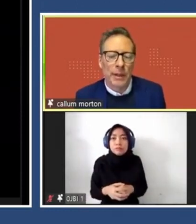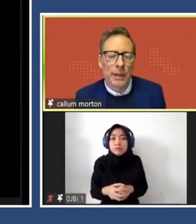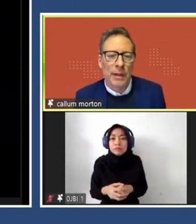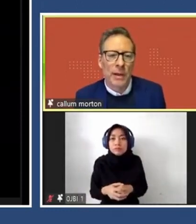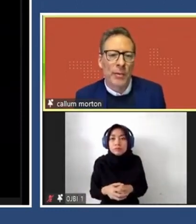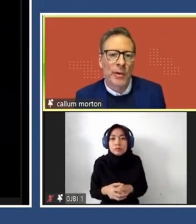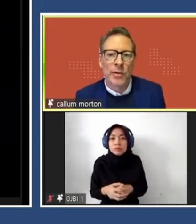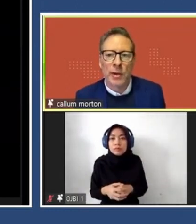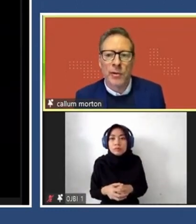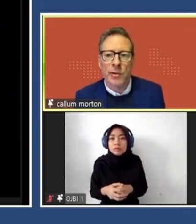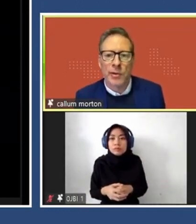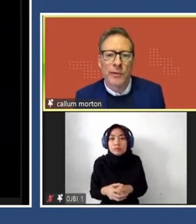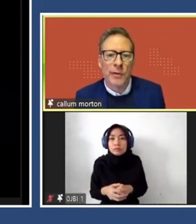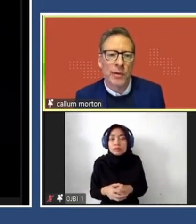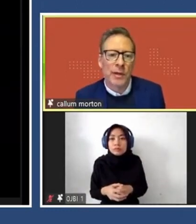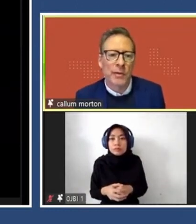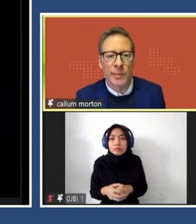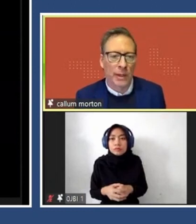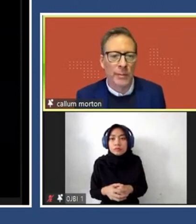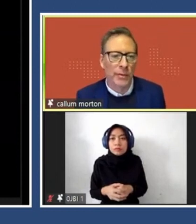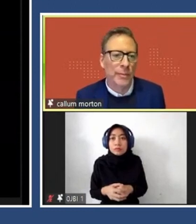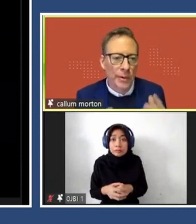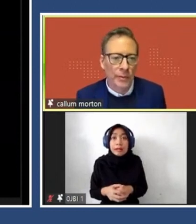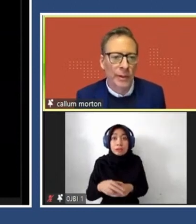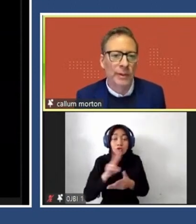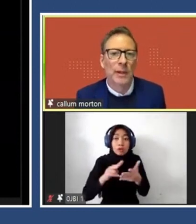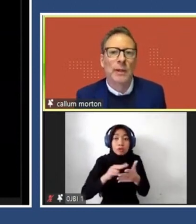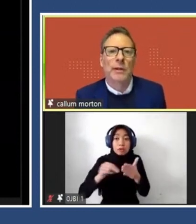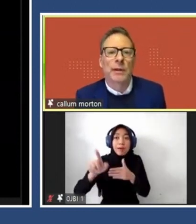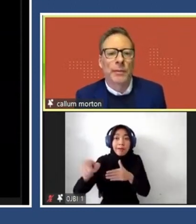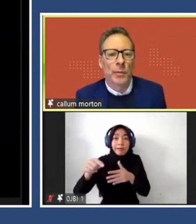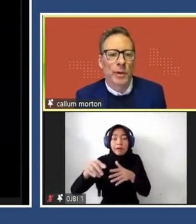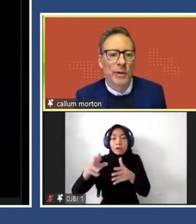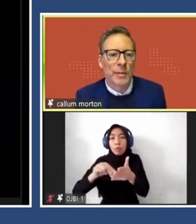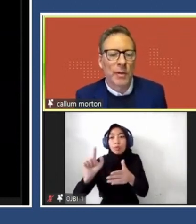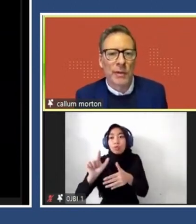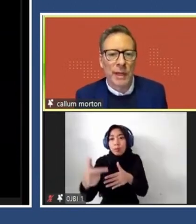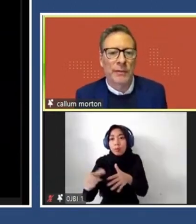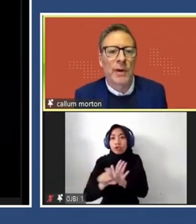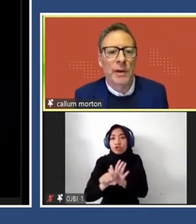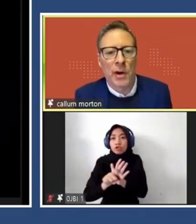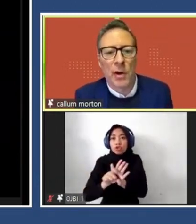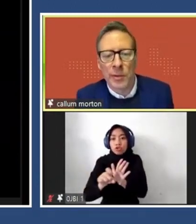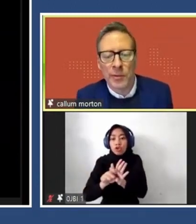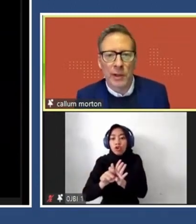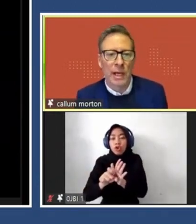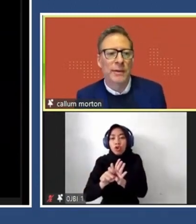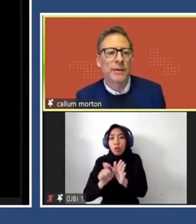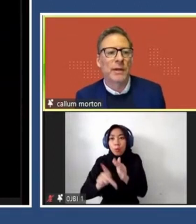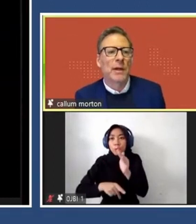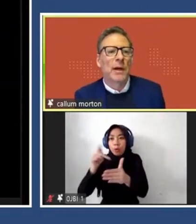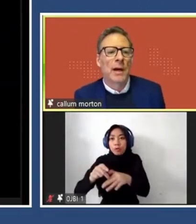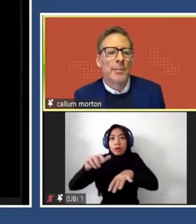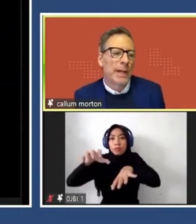ended up somewhere else across the university. So it's a bit like a monster model that the work is commissioned and then finds a home